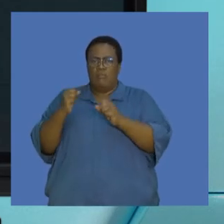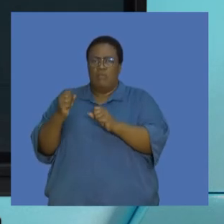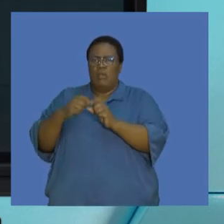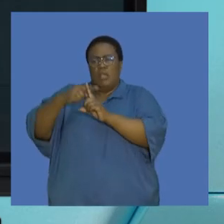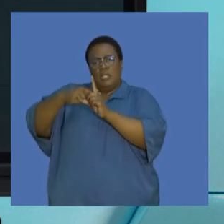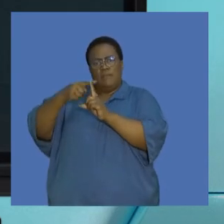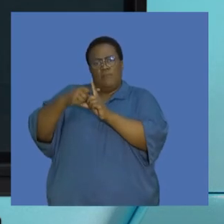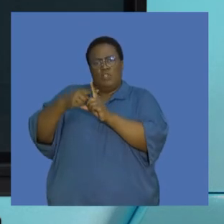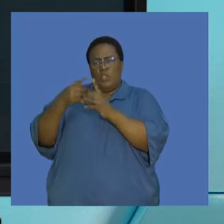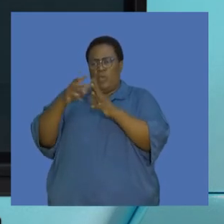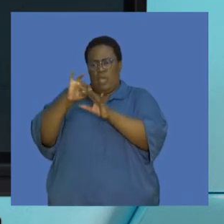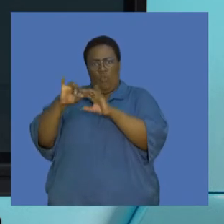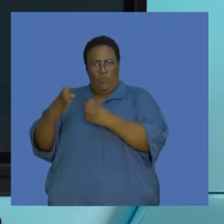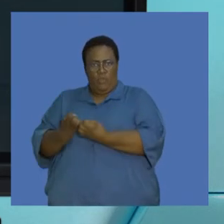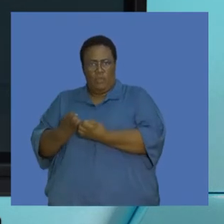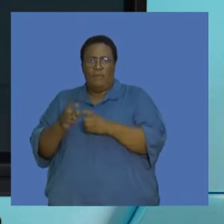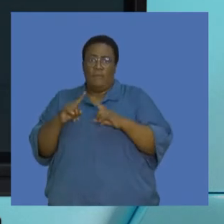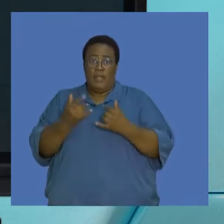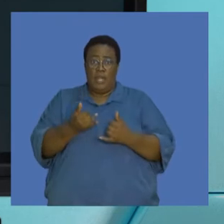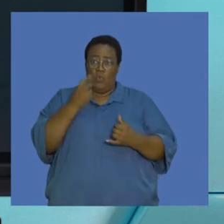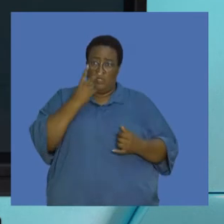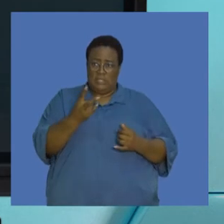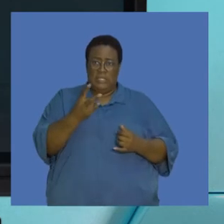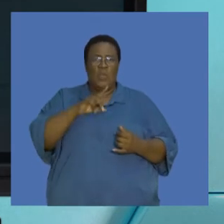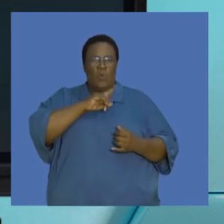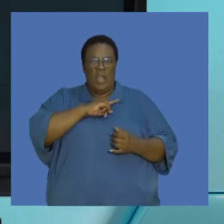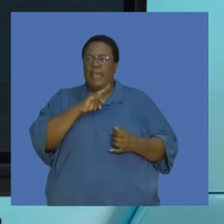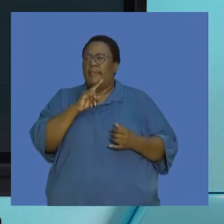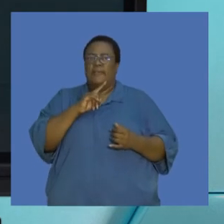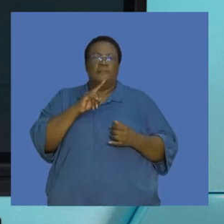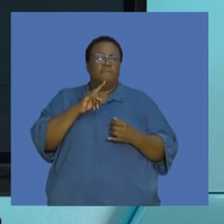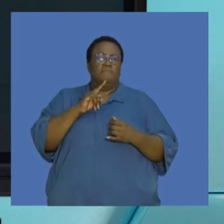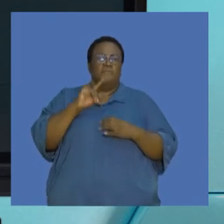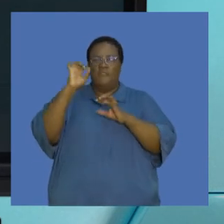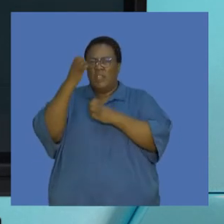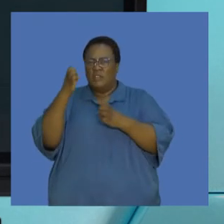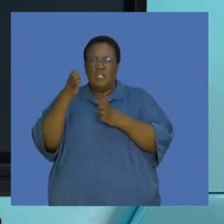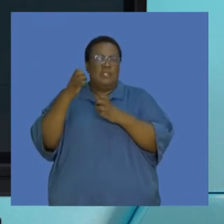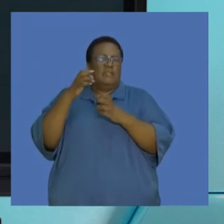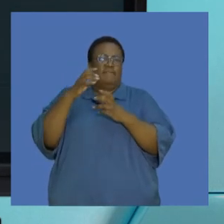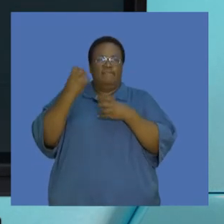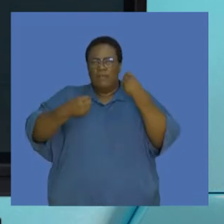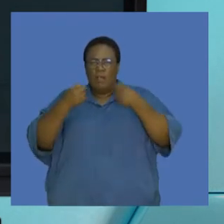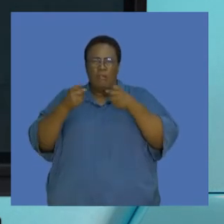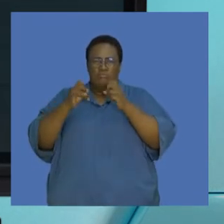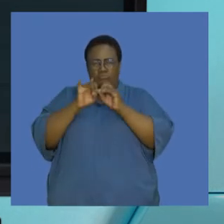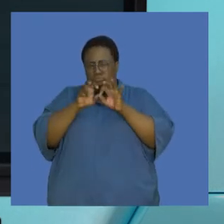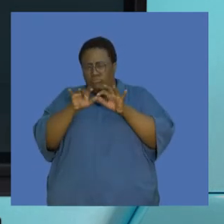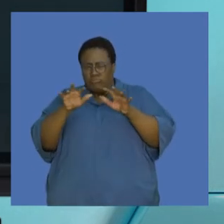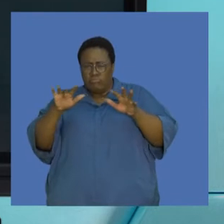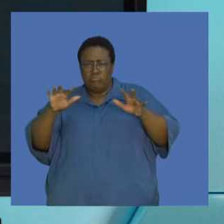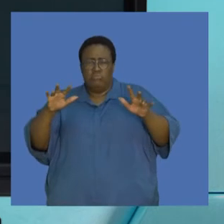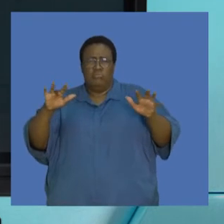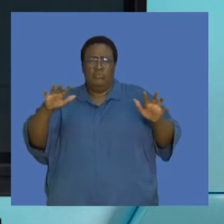Earth. However, we're seeing now, because of the emissions of greenhouse gases and that have created a significantly